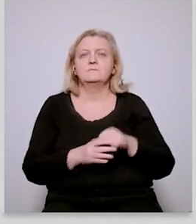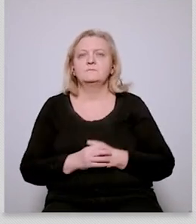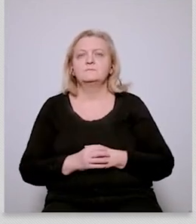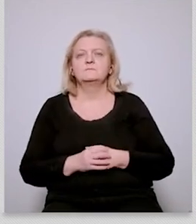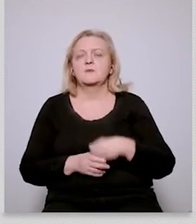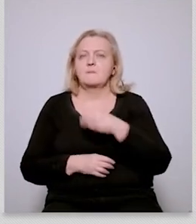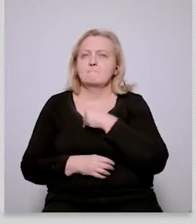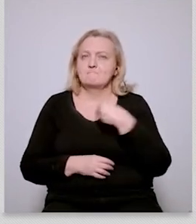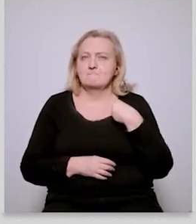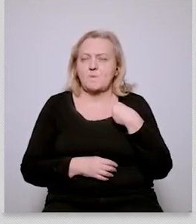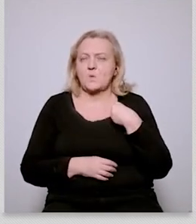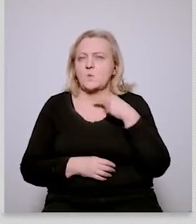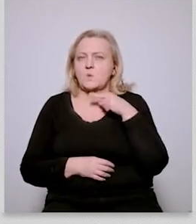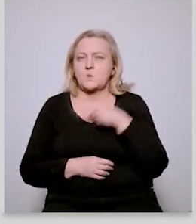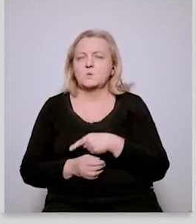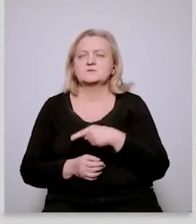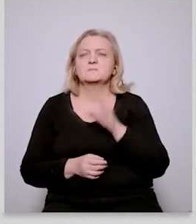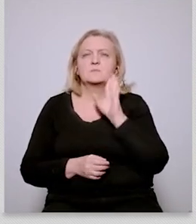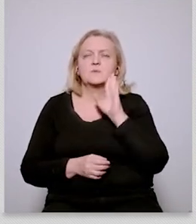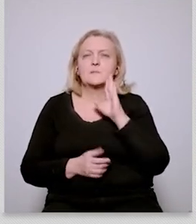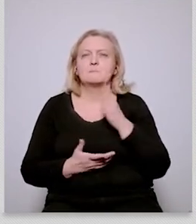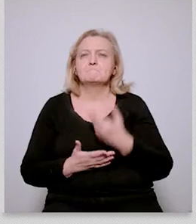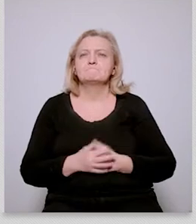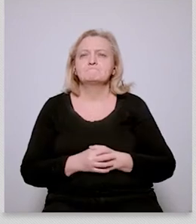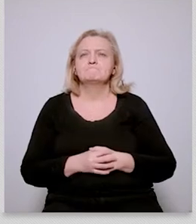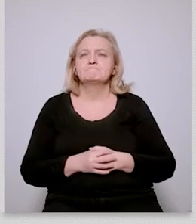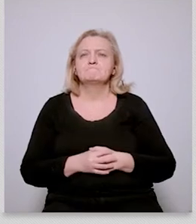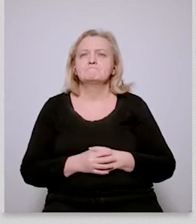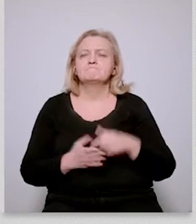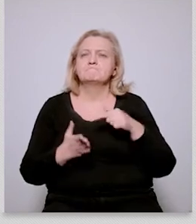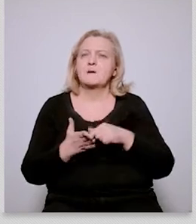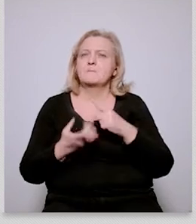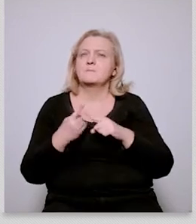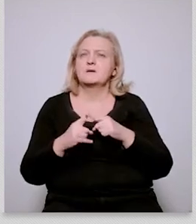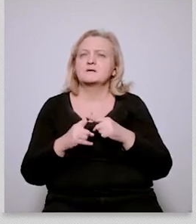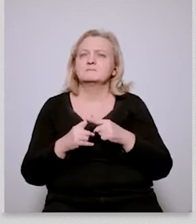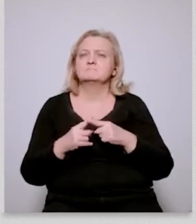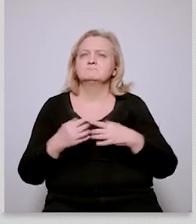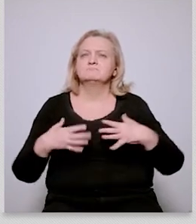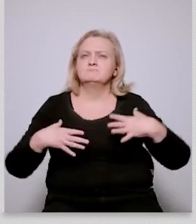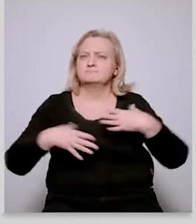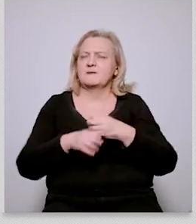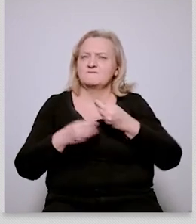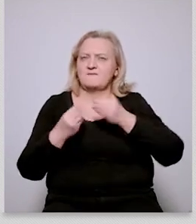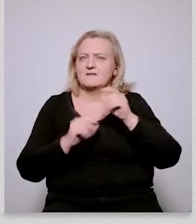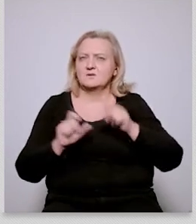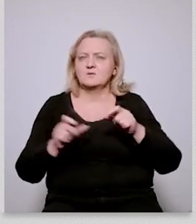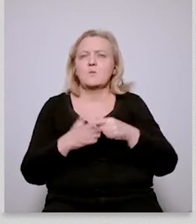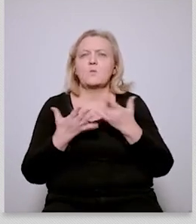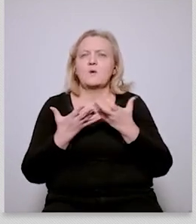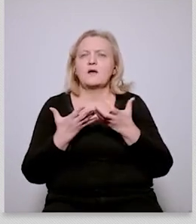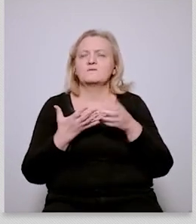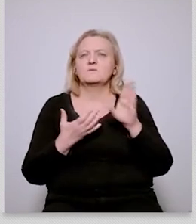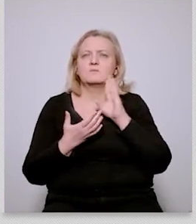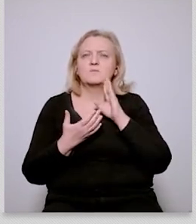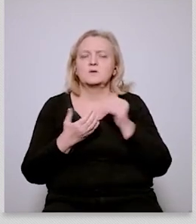use a wedge issue in the way that uh that the populists uh that the populists have and of course this is being juxtaposed at